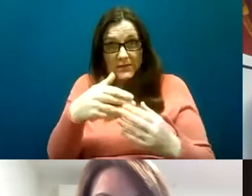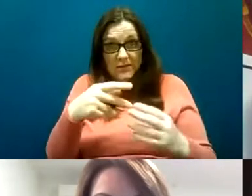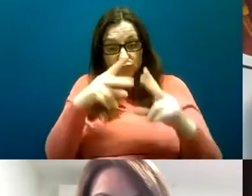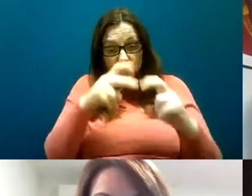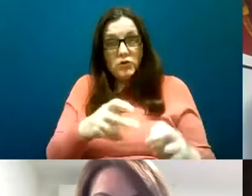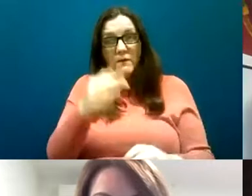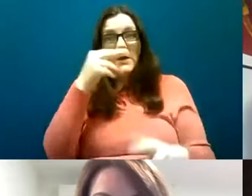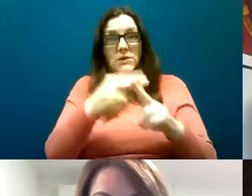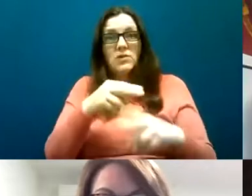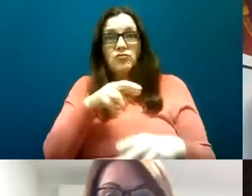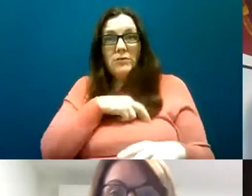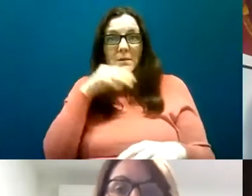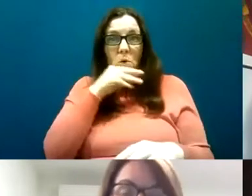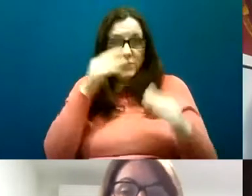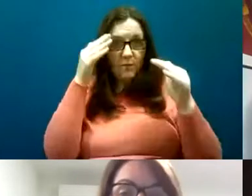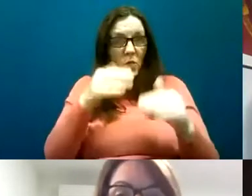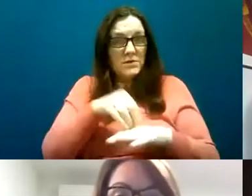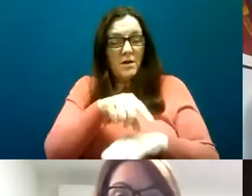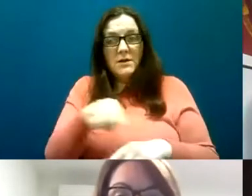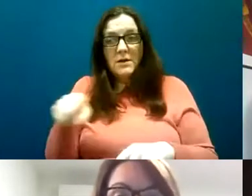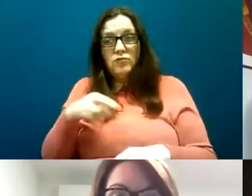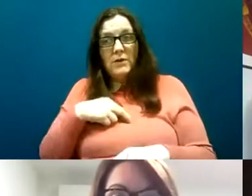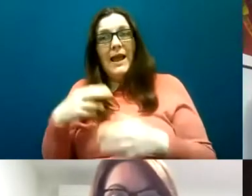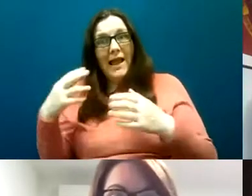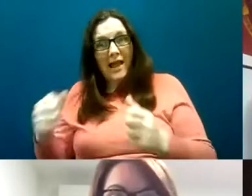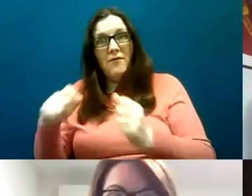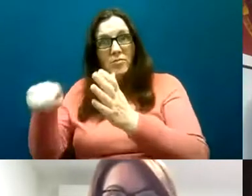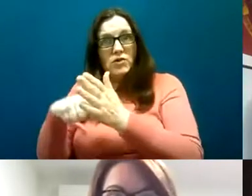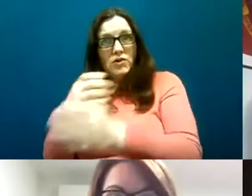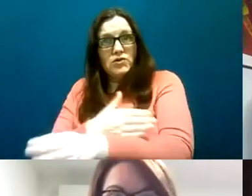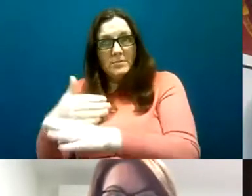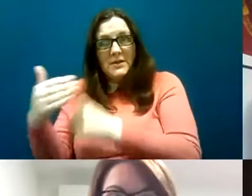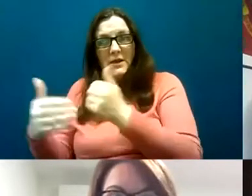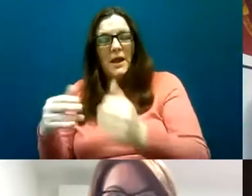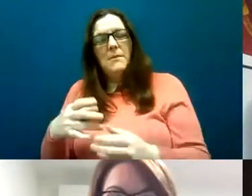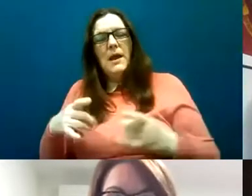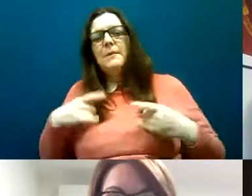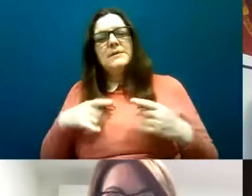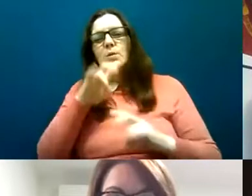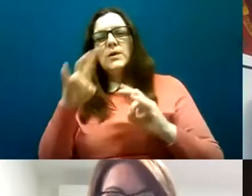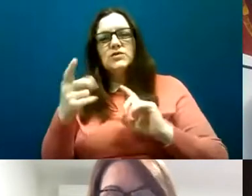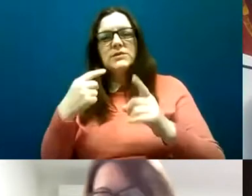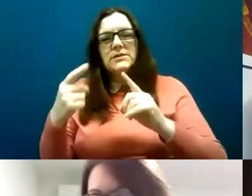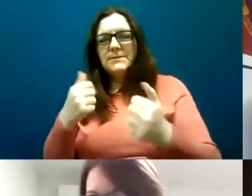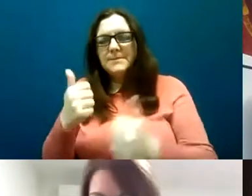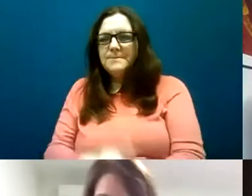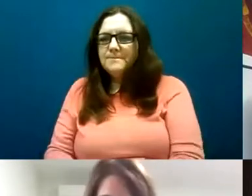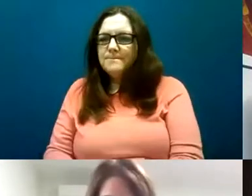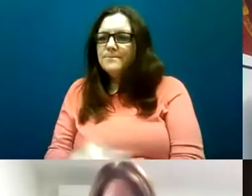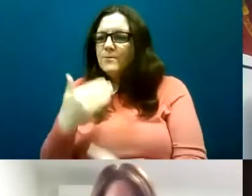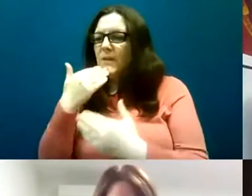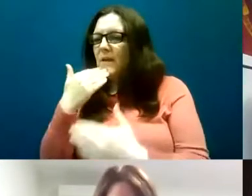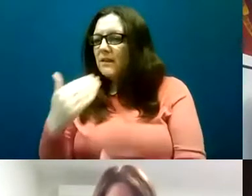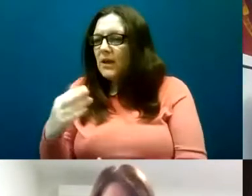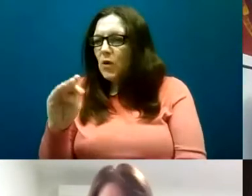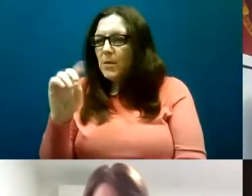be focusing on and again I'd be happy to take any questions in the course of the discussion Thanks very much for